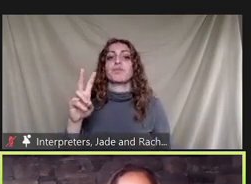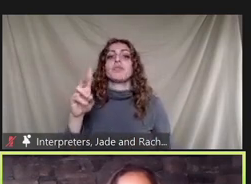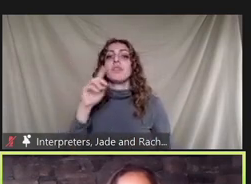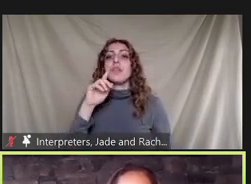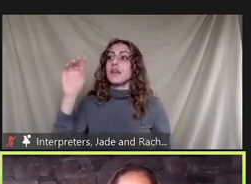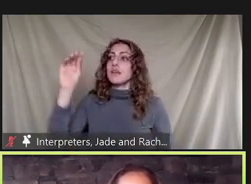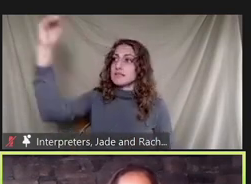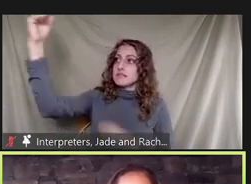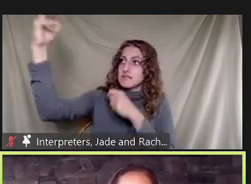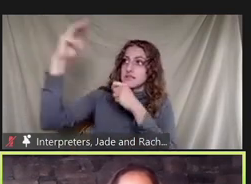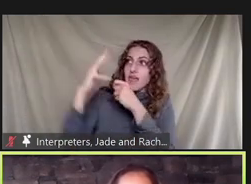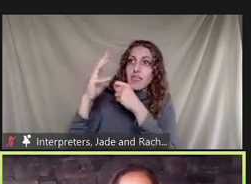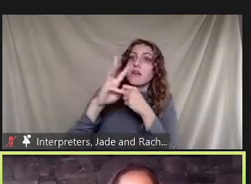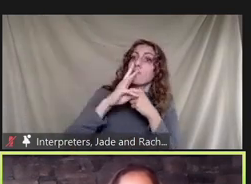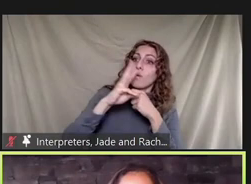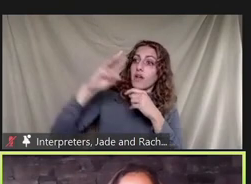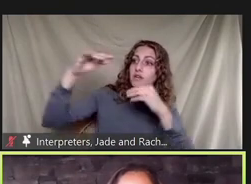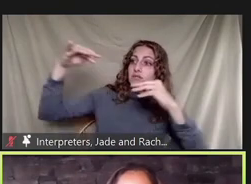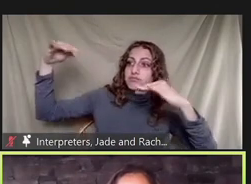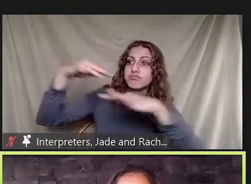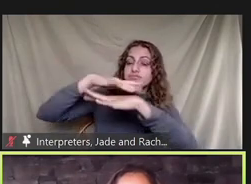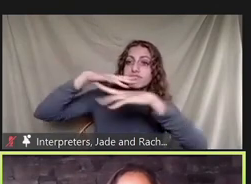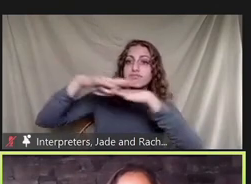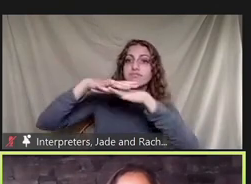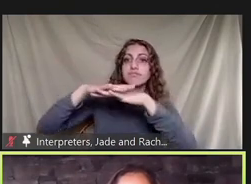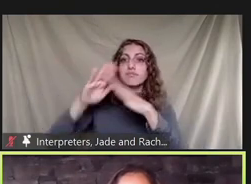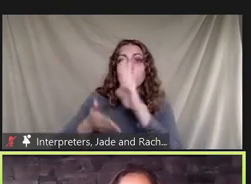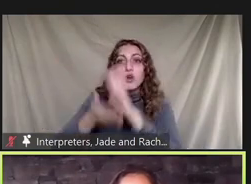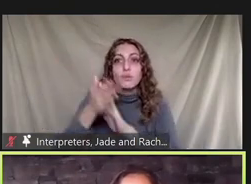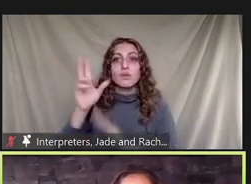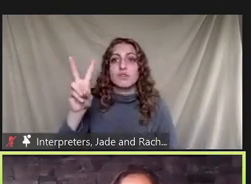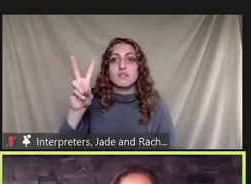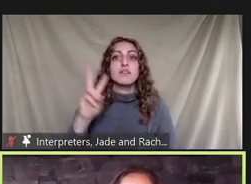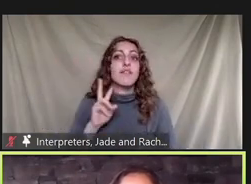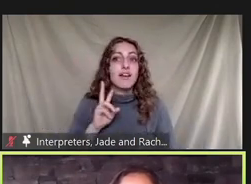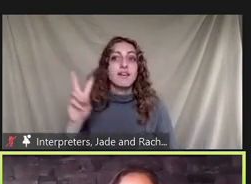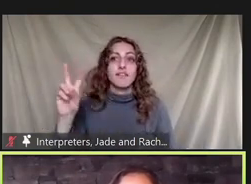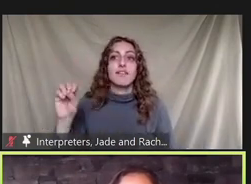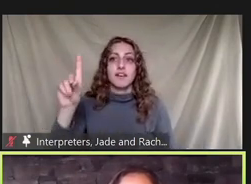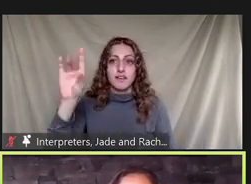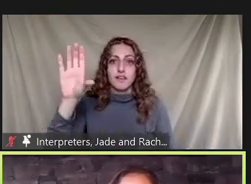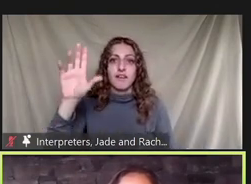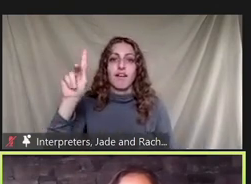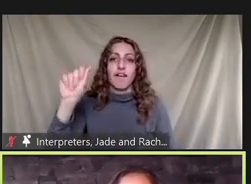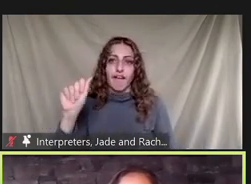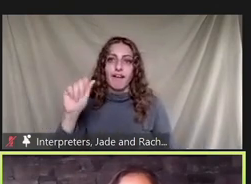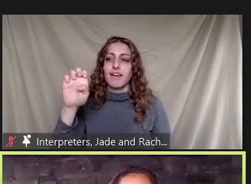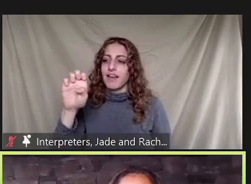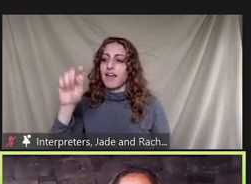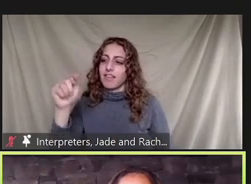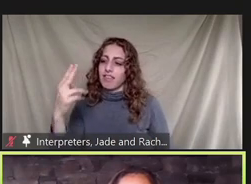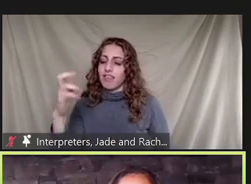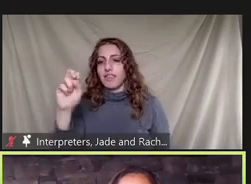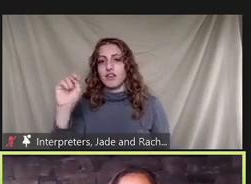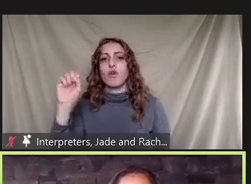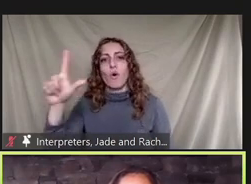this catalyst to produce vodka ethanol ethanol as costas talked about of course is uh one of the